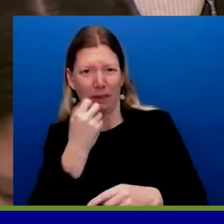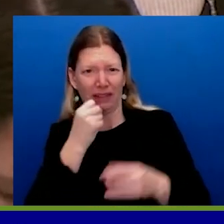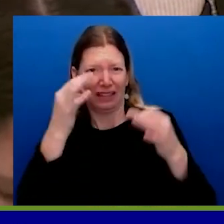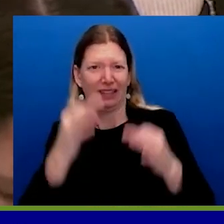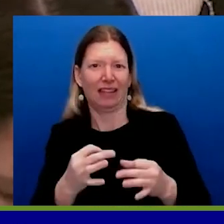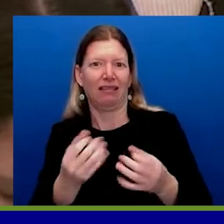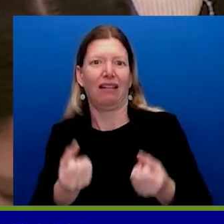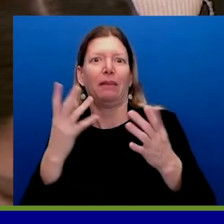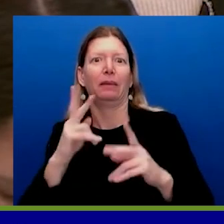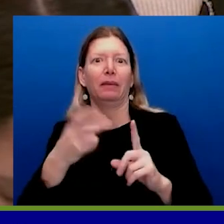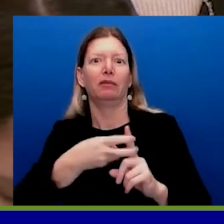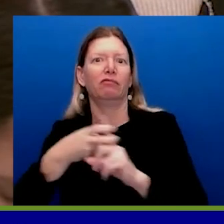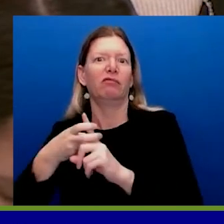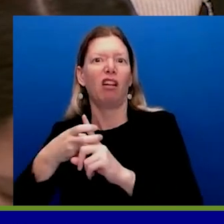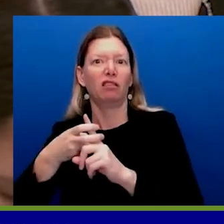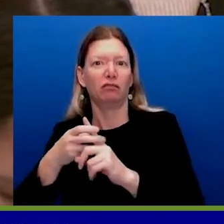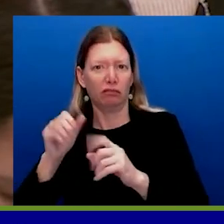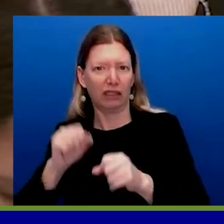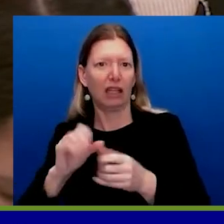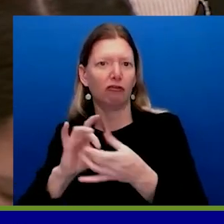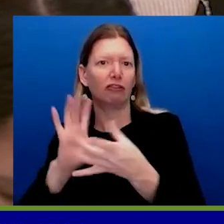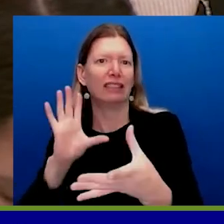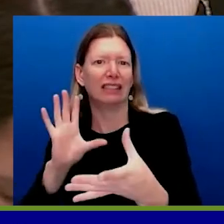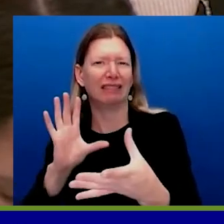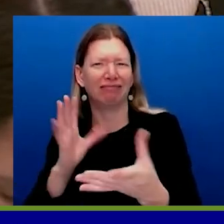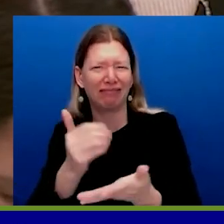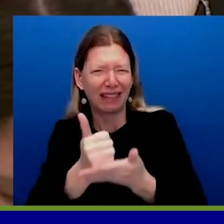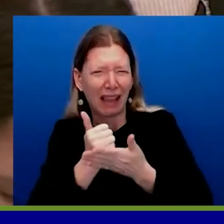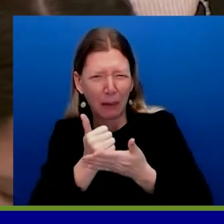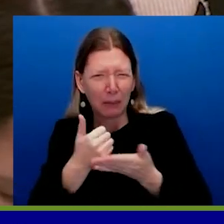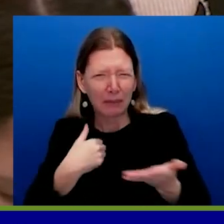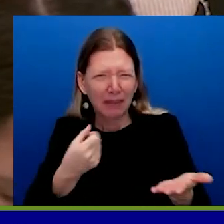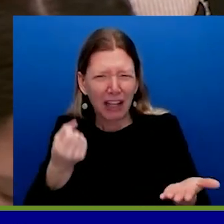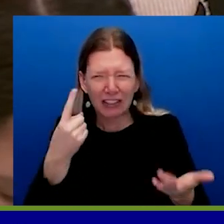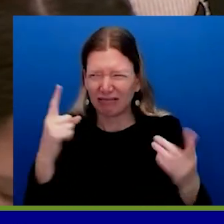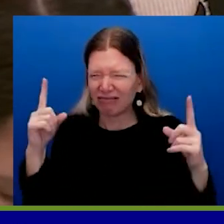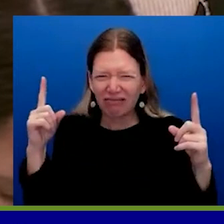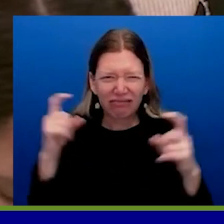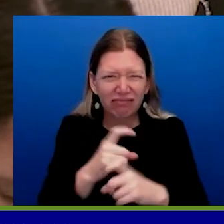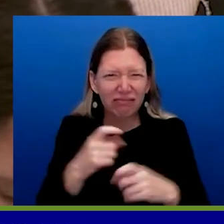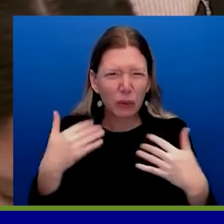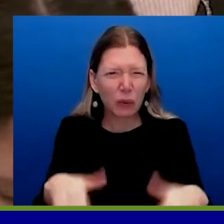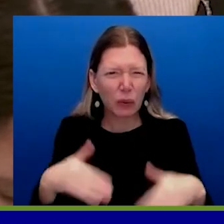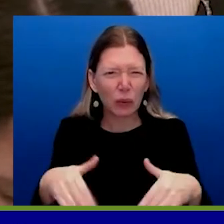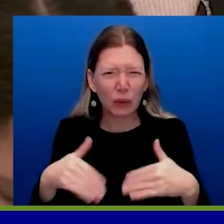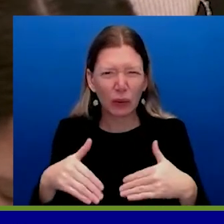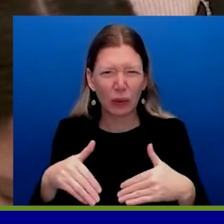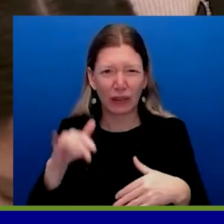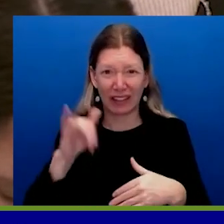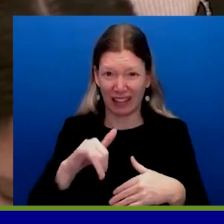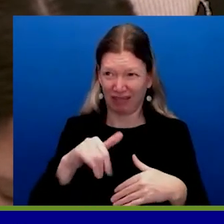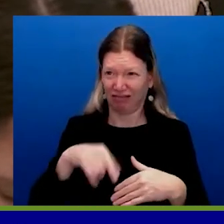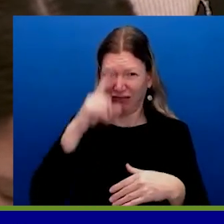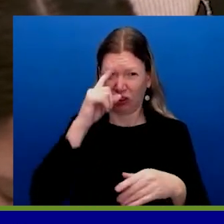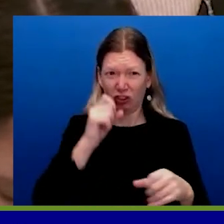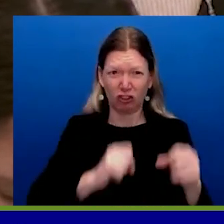how complex is that. And is this a way to, is this like a strategy to keep from Hamas to keep on